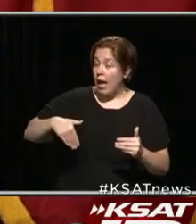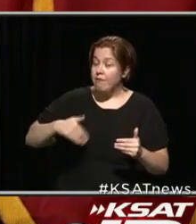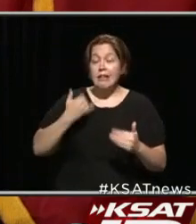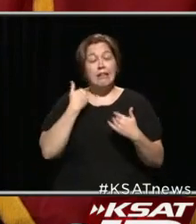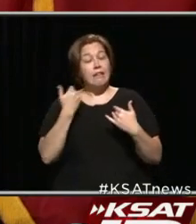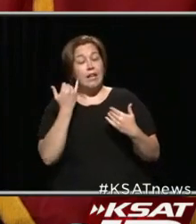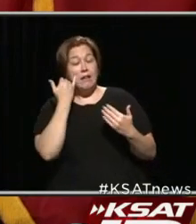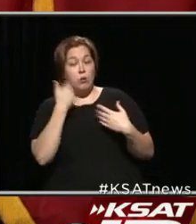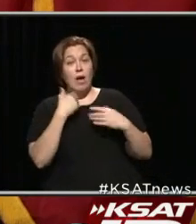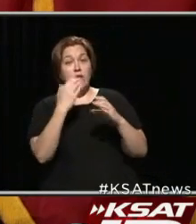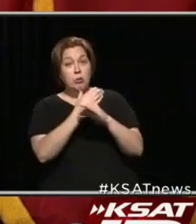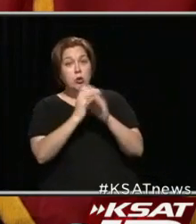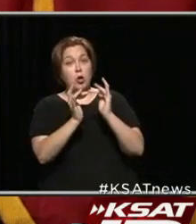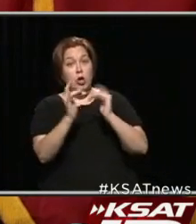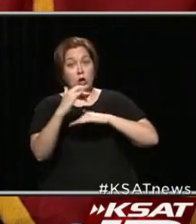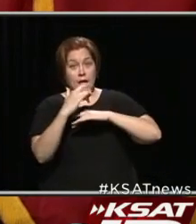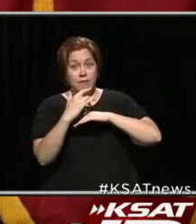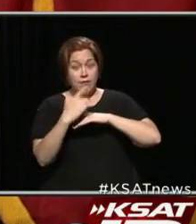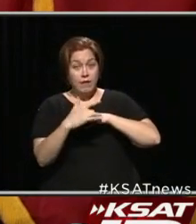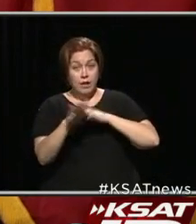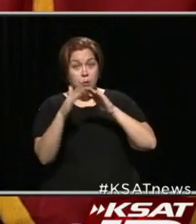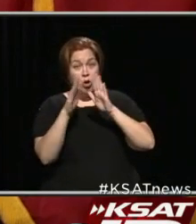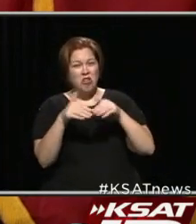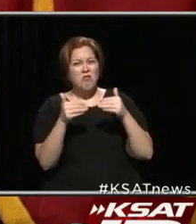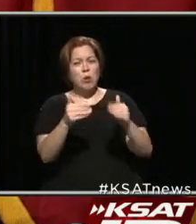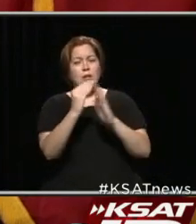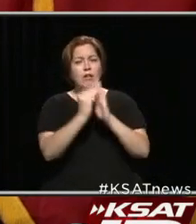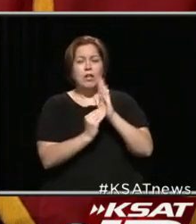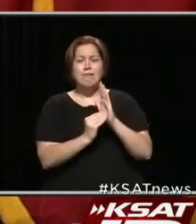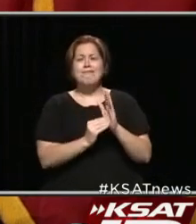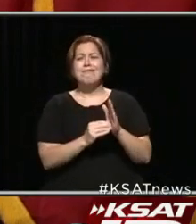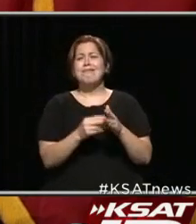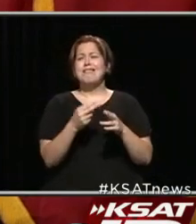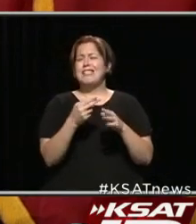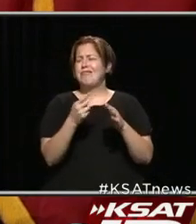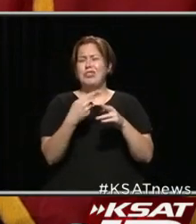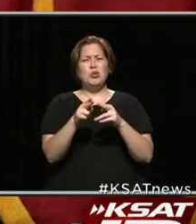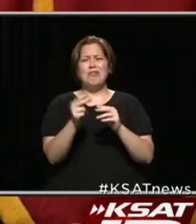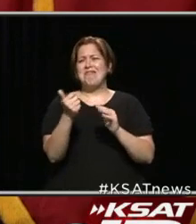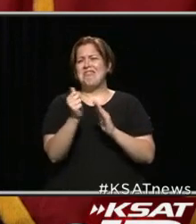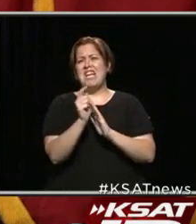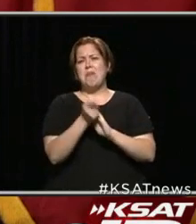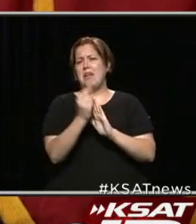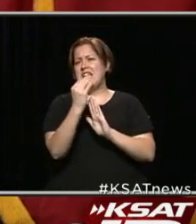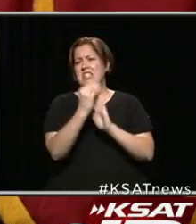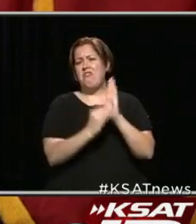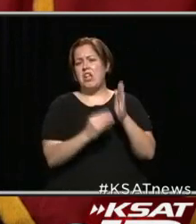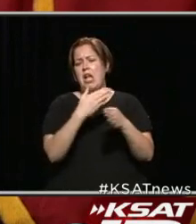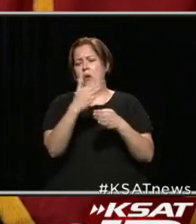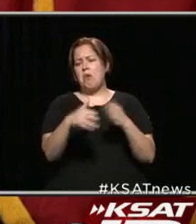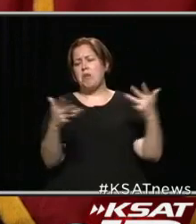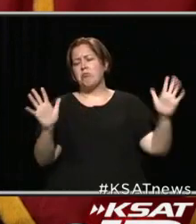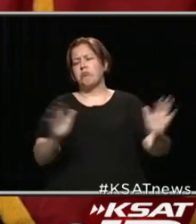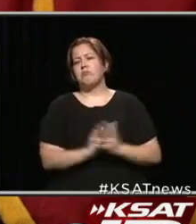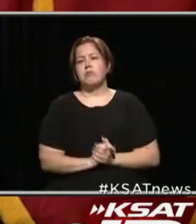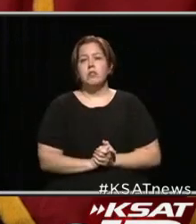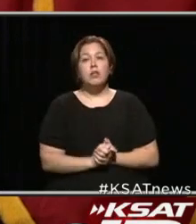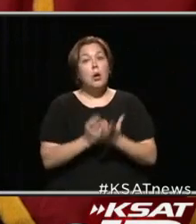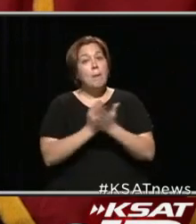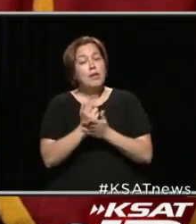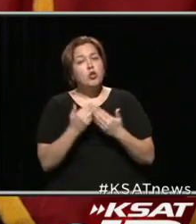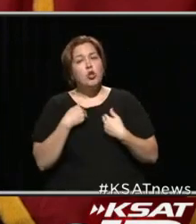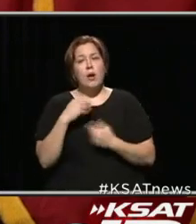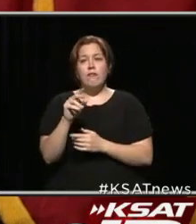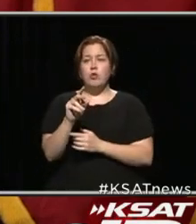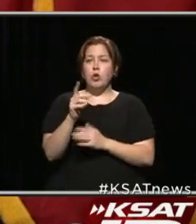and the internet available in your home. And it'll only take you about 10 minutes to do it and get it done. Be sure you have your